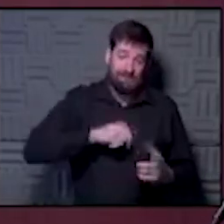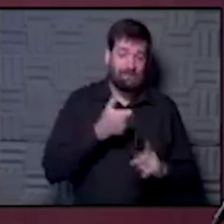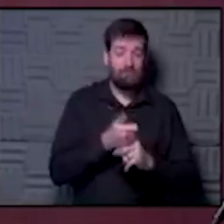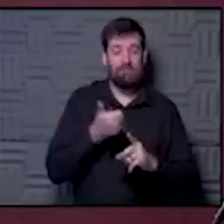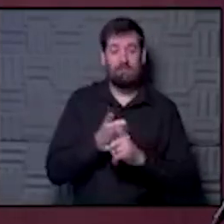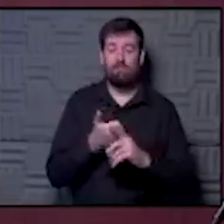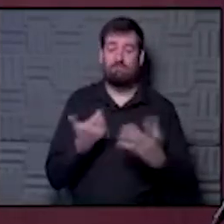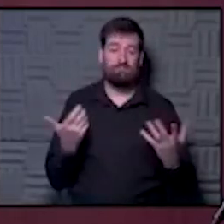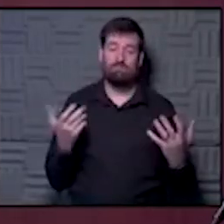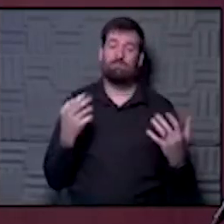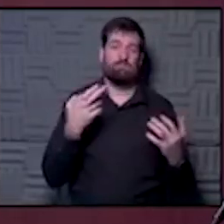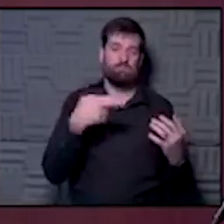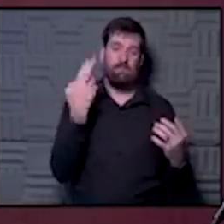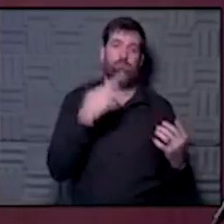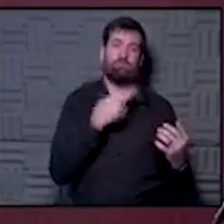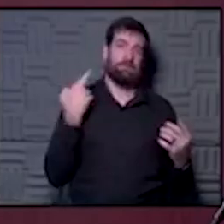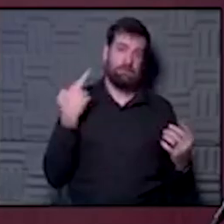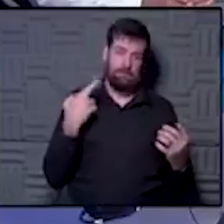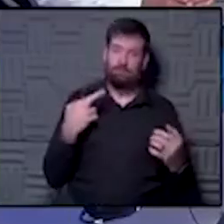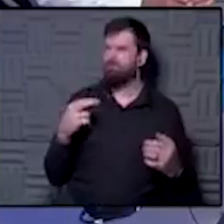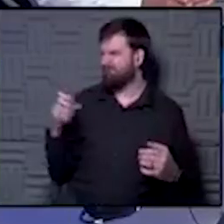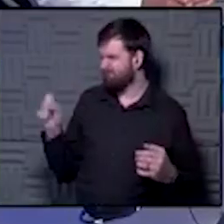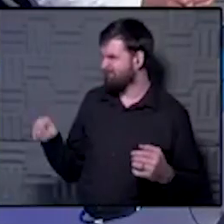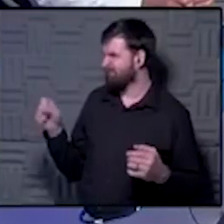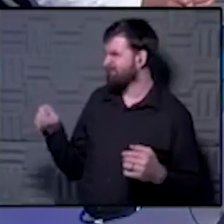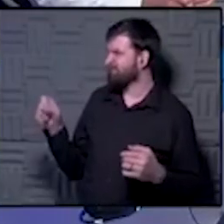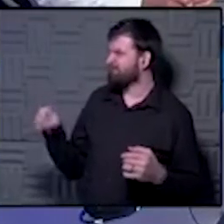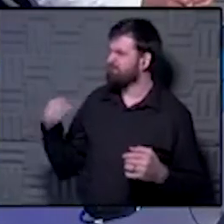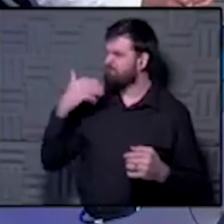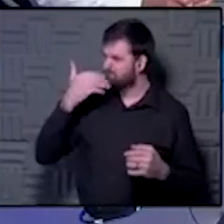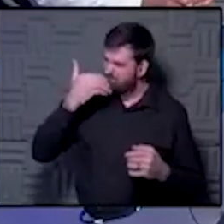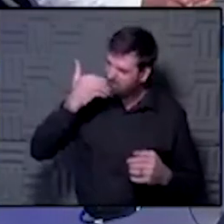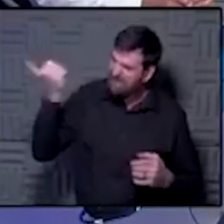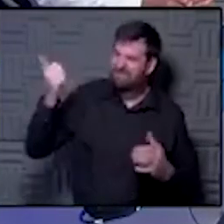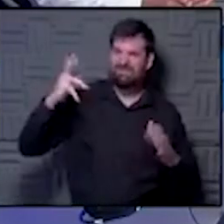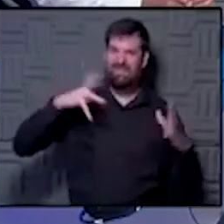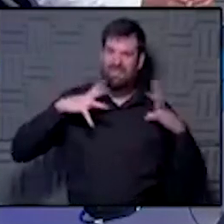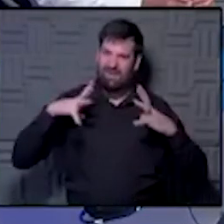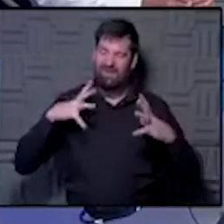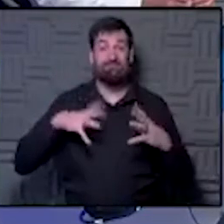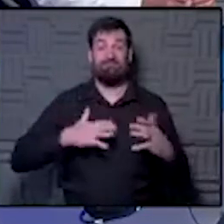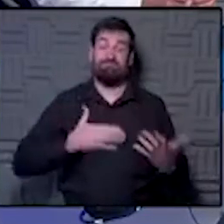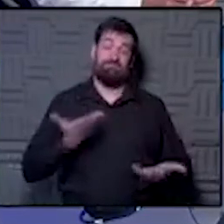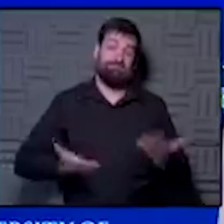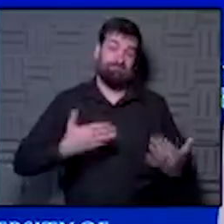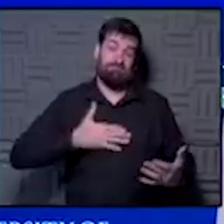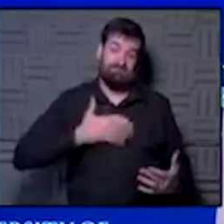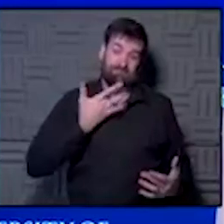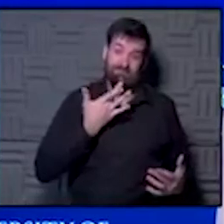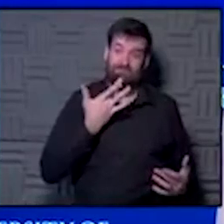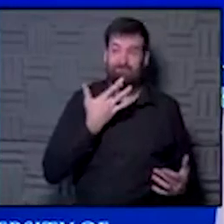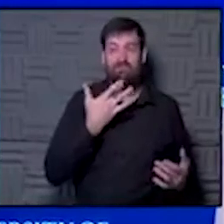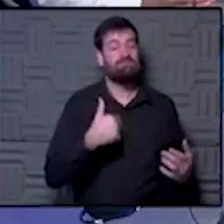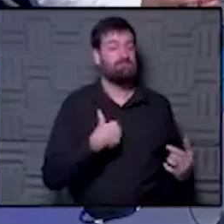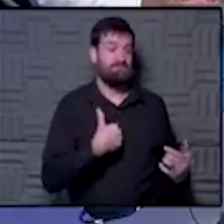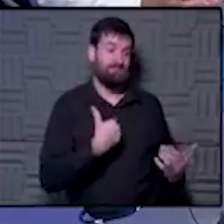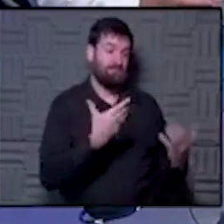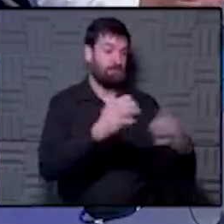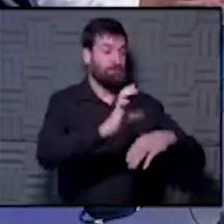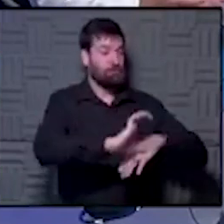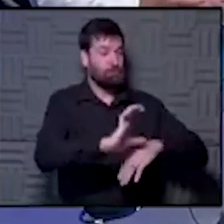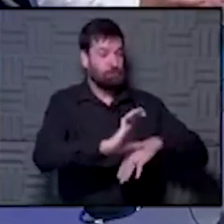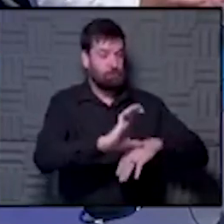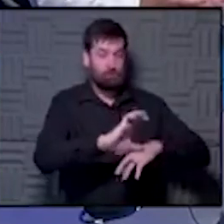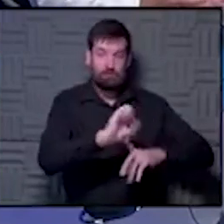a high-risk activity. It is. And it's like the greatest holiday. I know. It be my favorite holiday. I would say that in the church